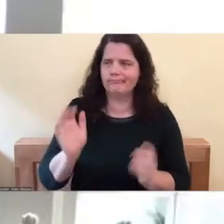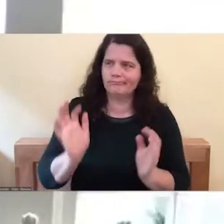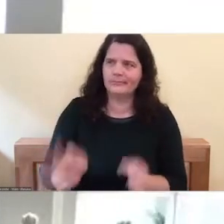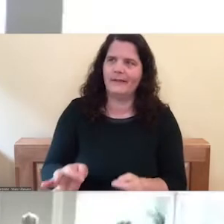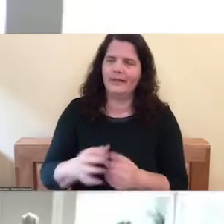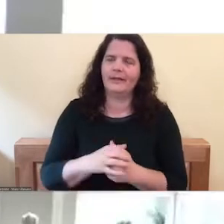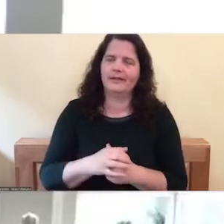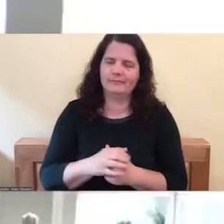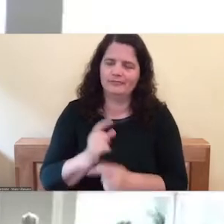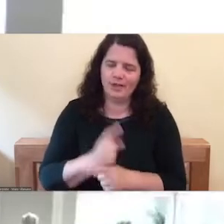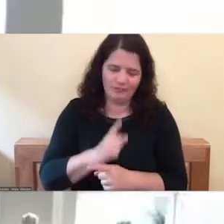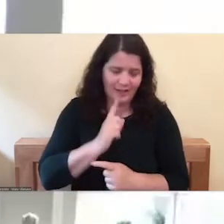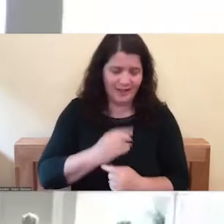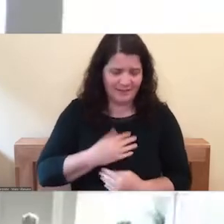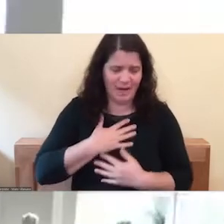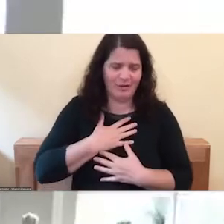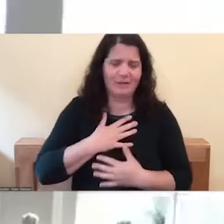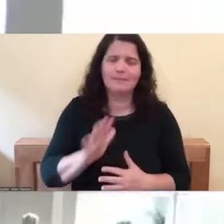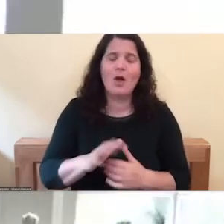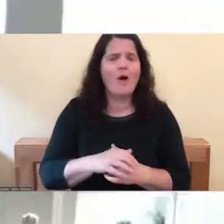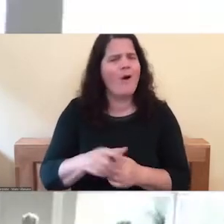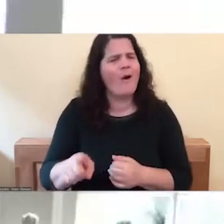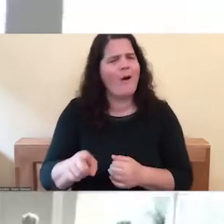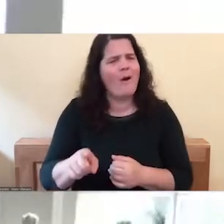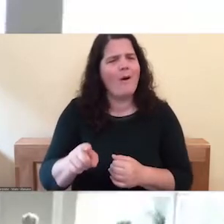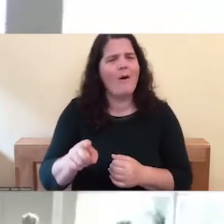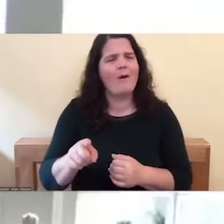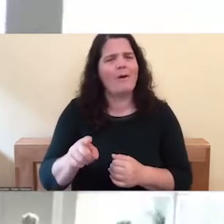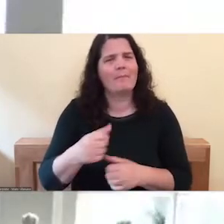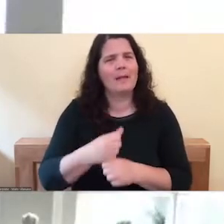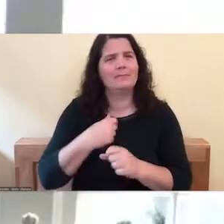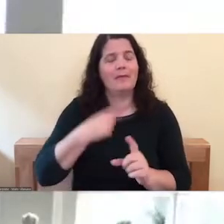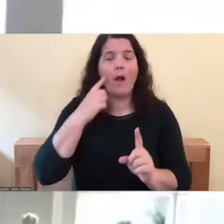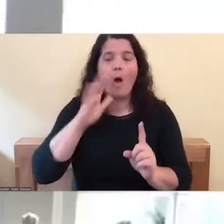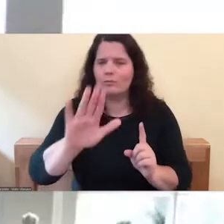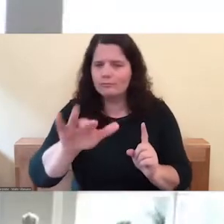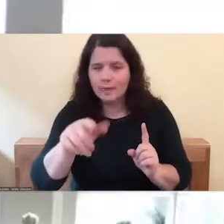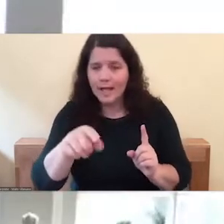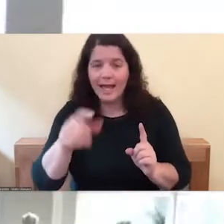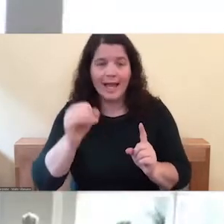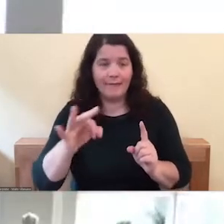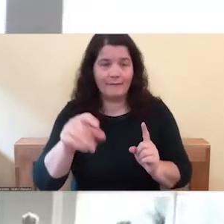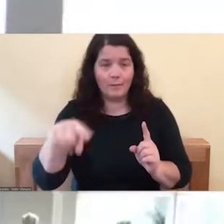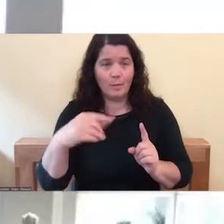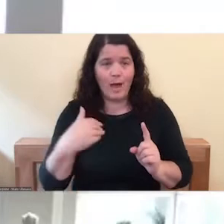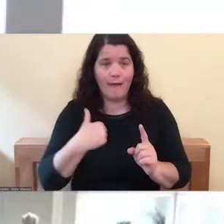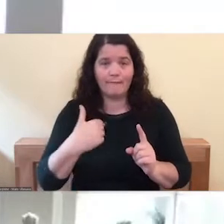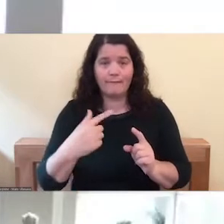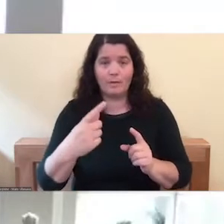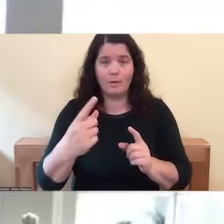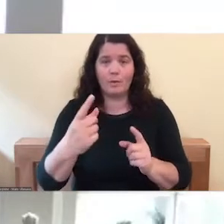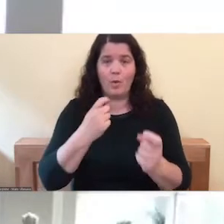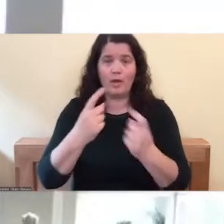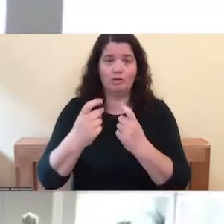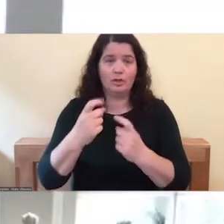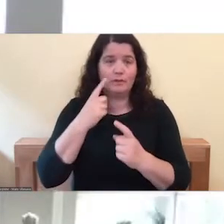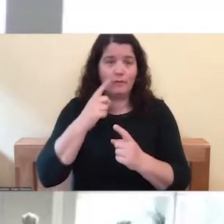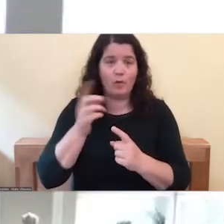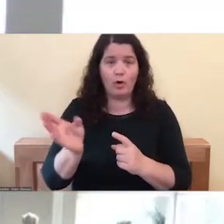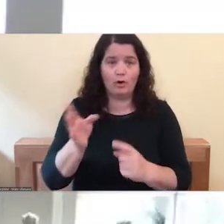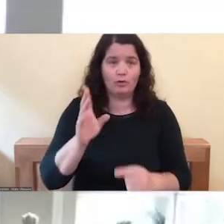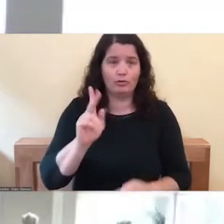about, um, oh, I just want to mention too, if you have questions for Kristen, you can, um, uh,